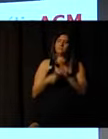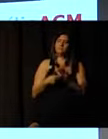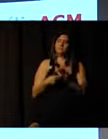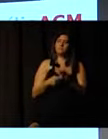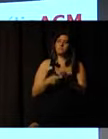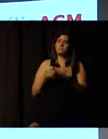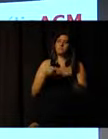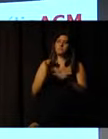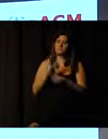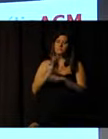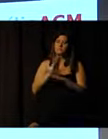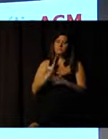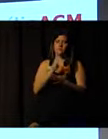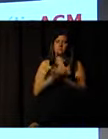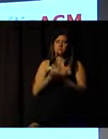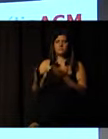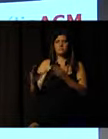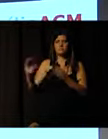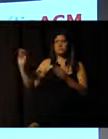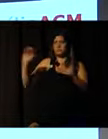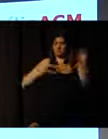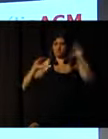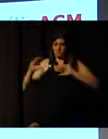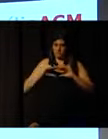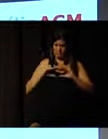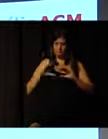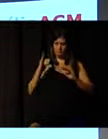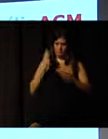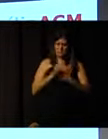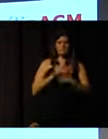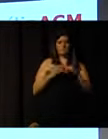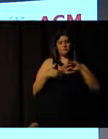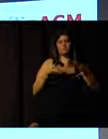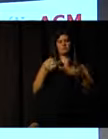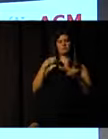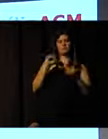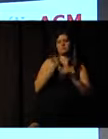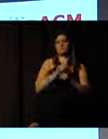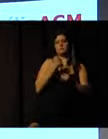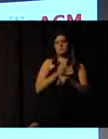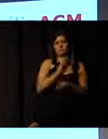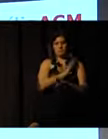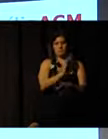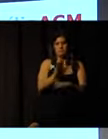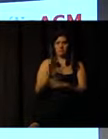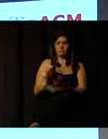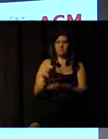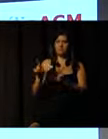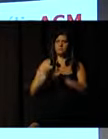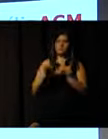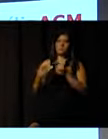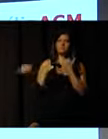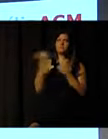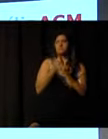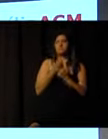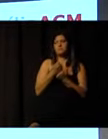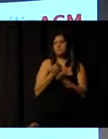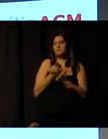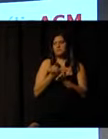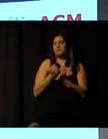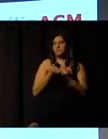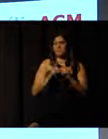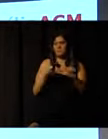that are served through part of the contribution of our associates within the institution and